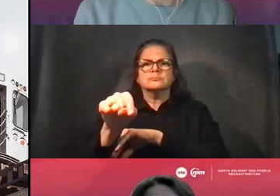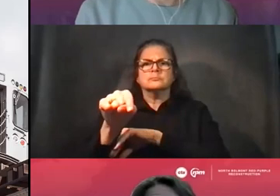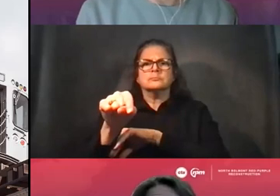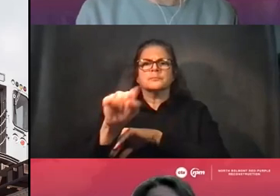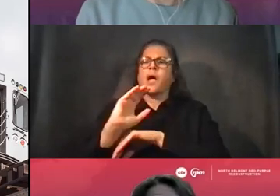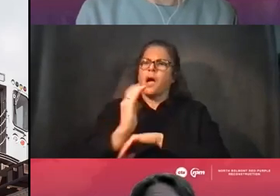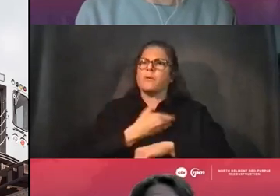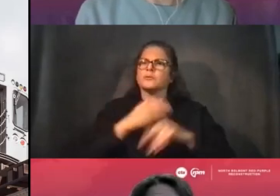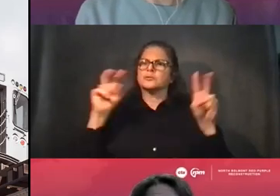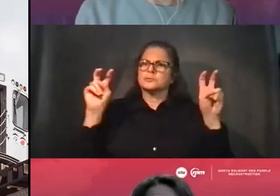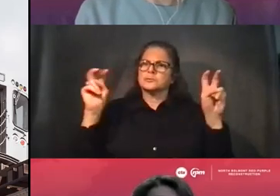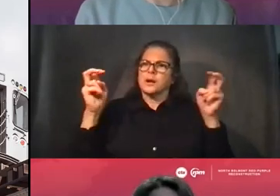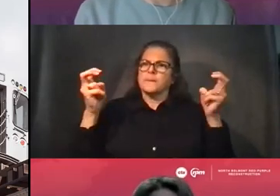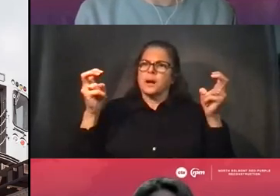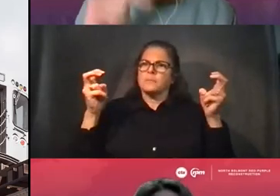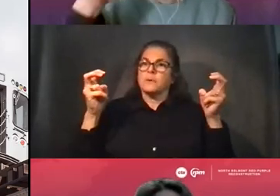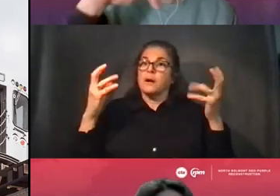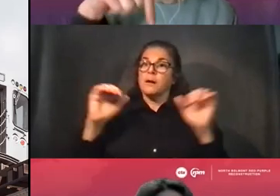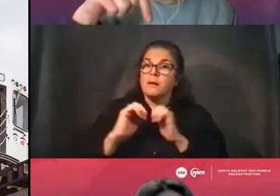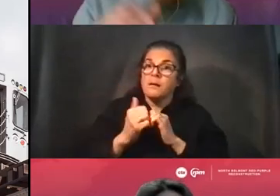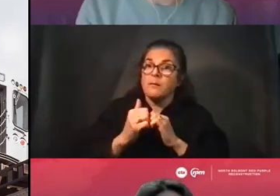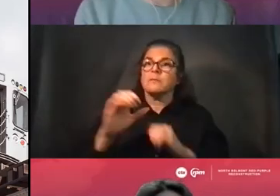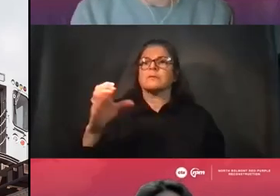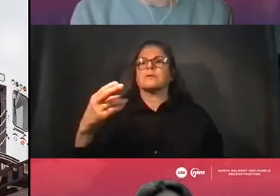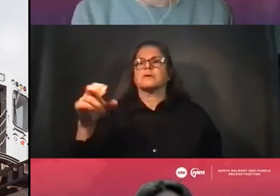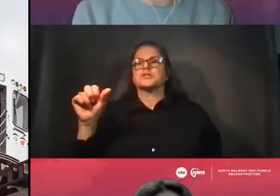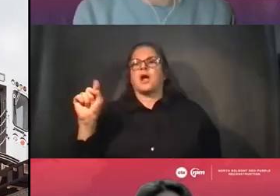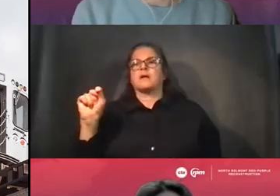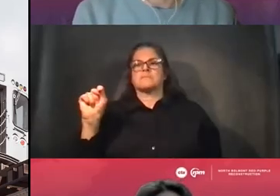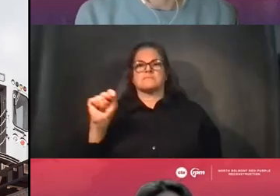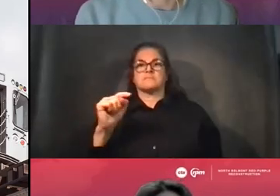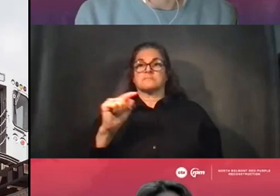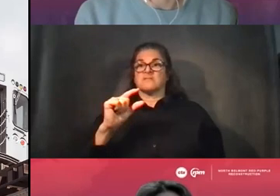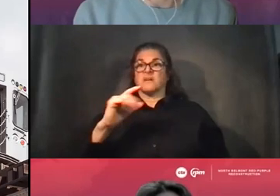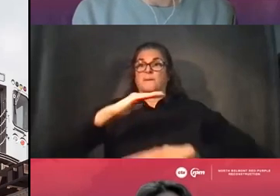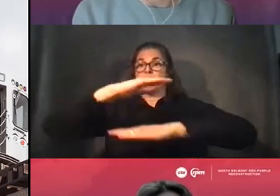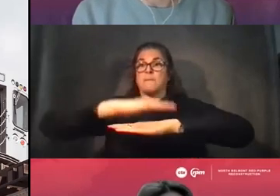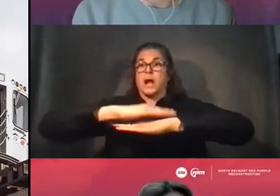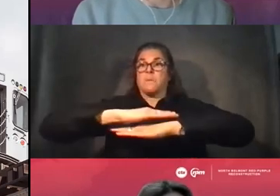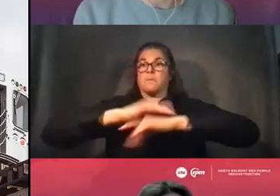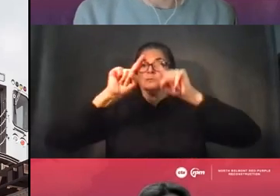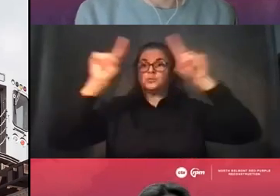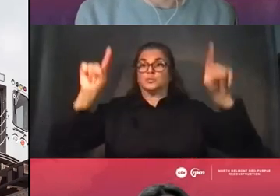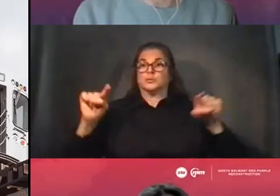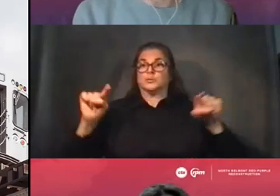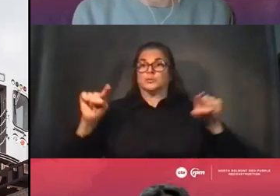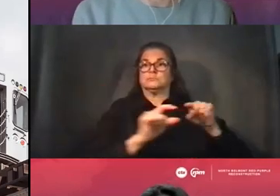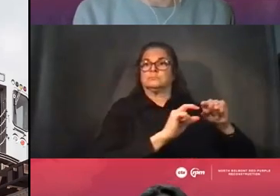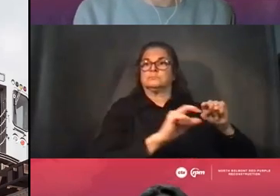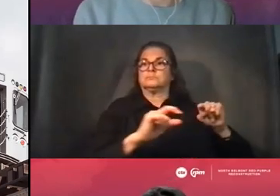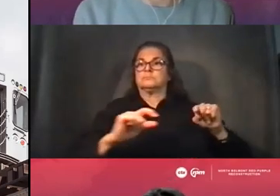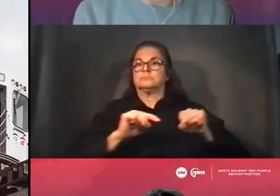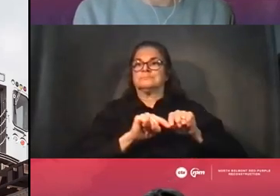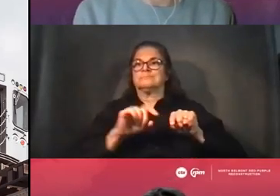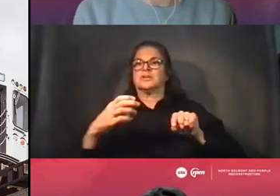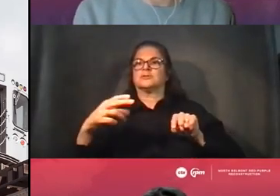using the chat feature from Zoom. So again, in the controls near the bottom of your Zoom screen, feel free to